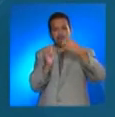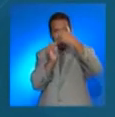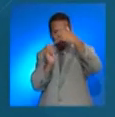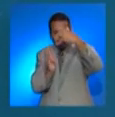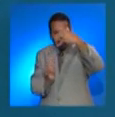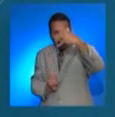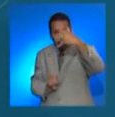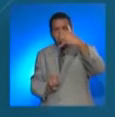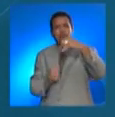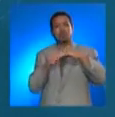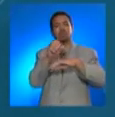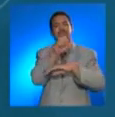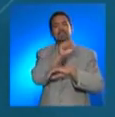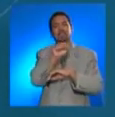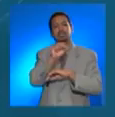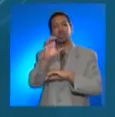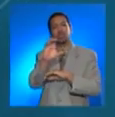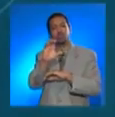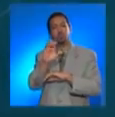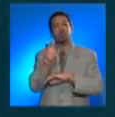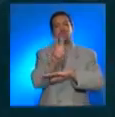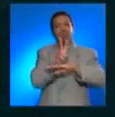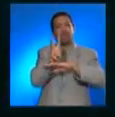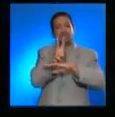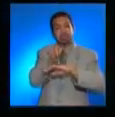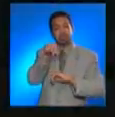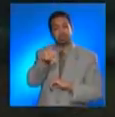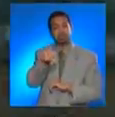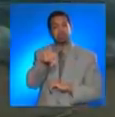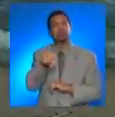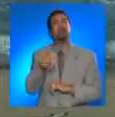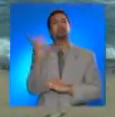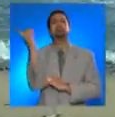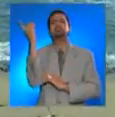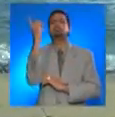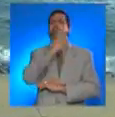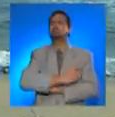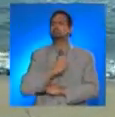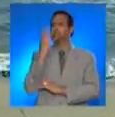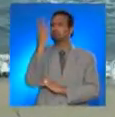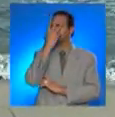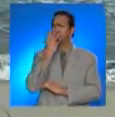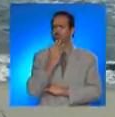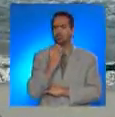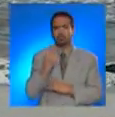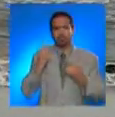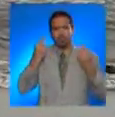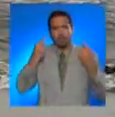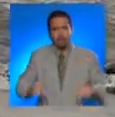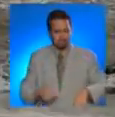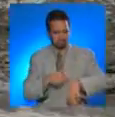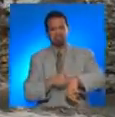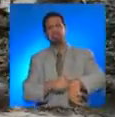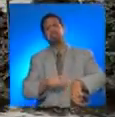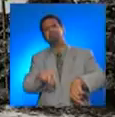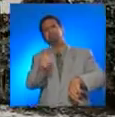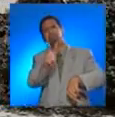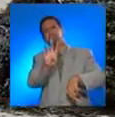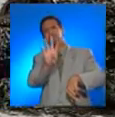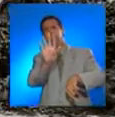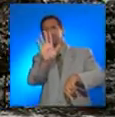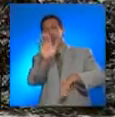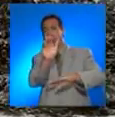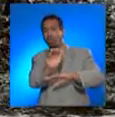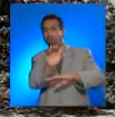St. Croix, and Vieques. It was a beautiful day in St. Thomas, when suddenly, around 2.45